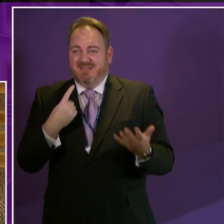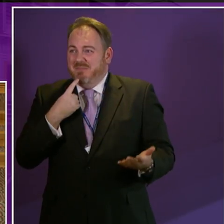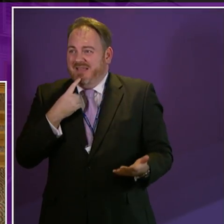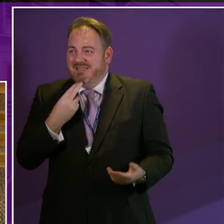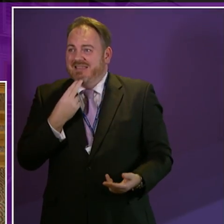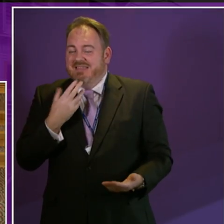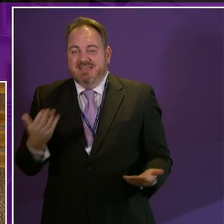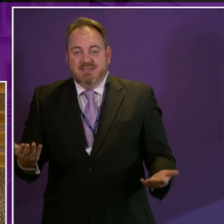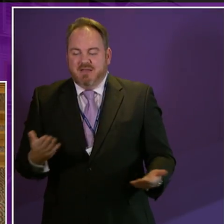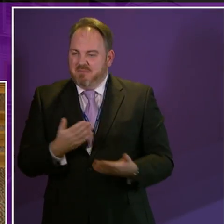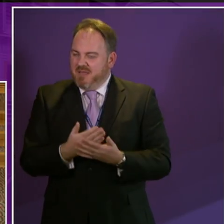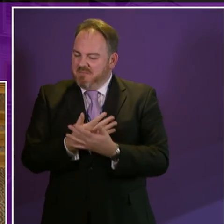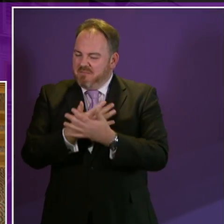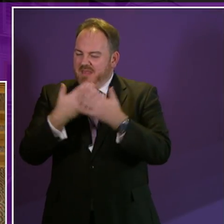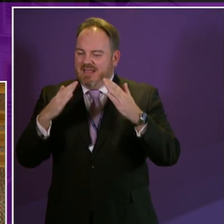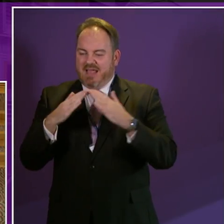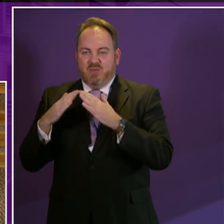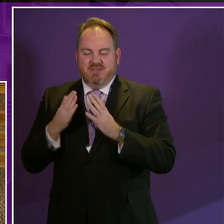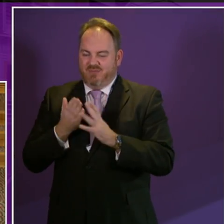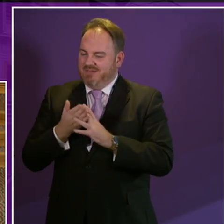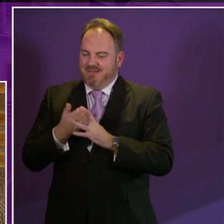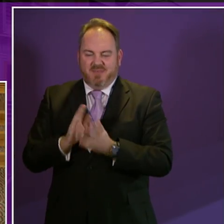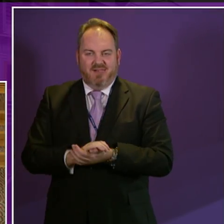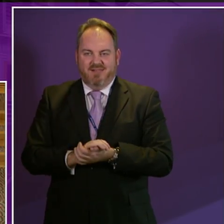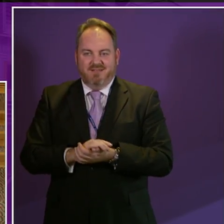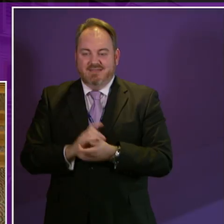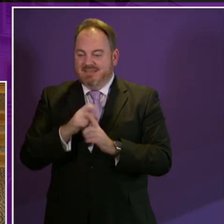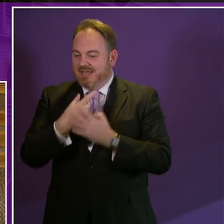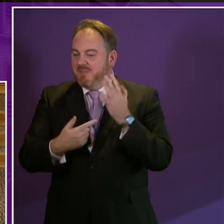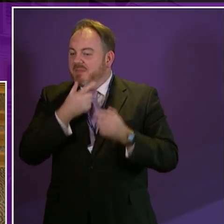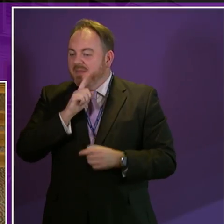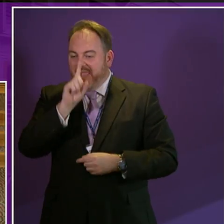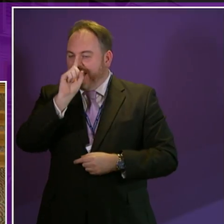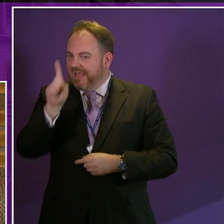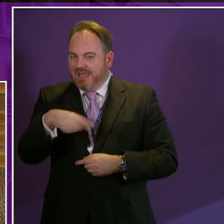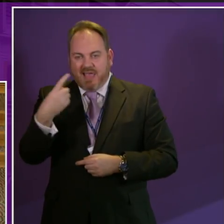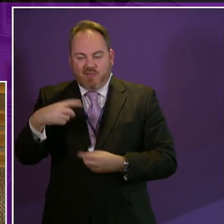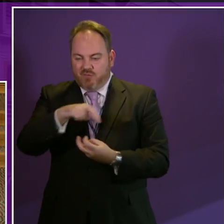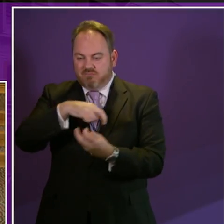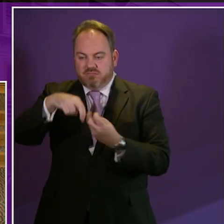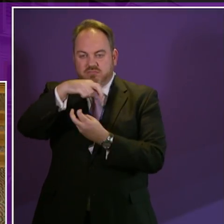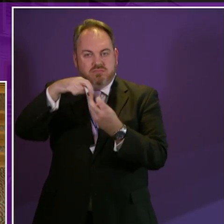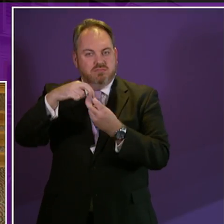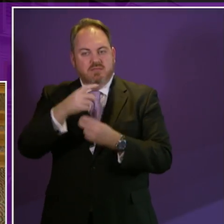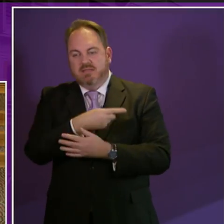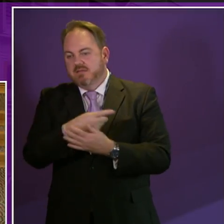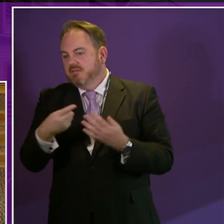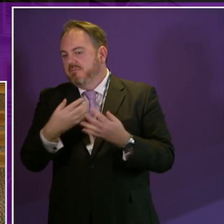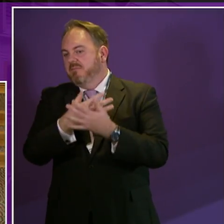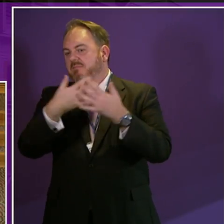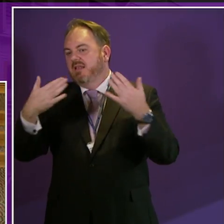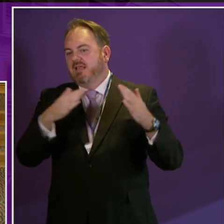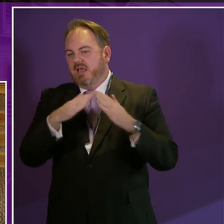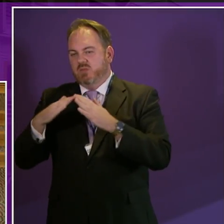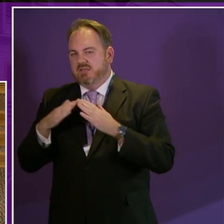many houses are not designed or built to be homes for disabled people. So, working with disabled people,